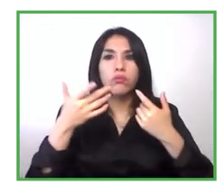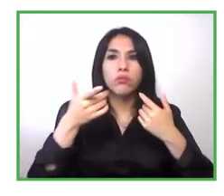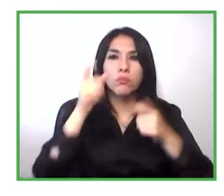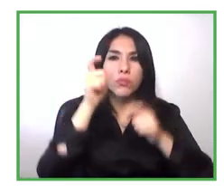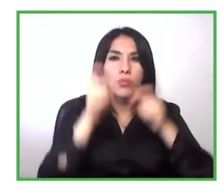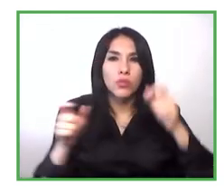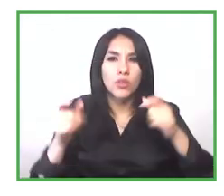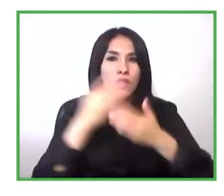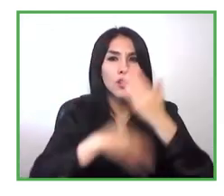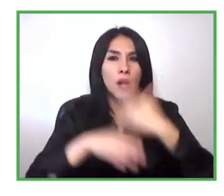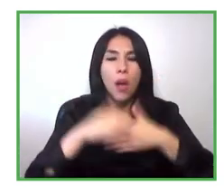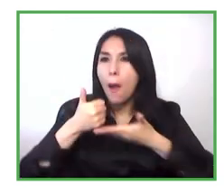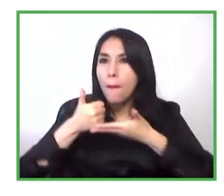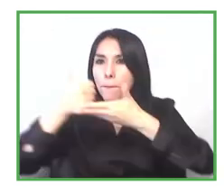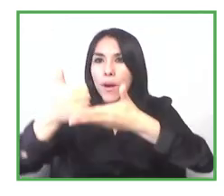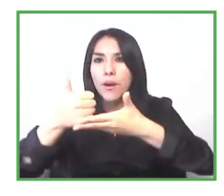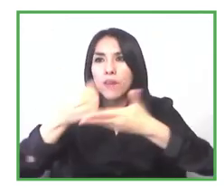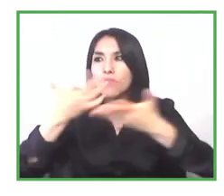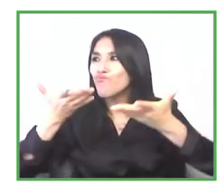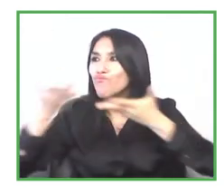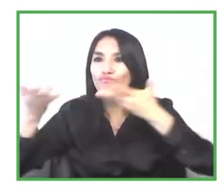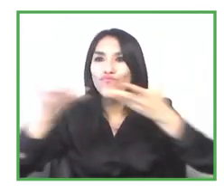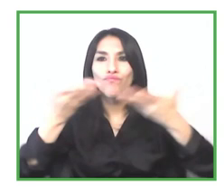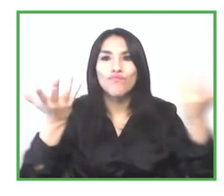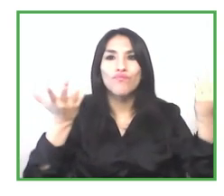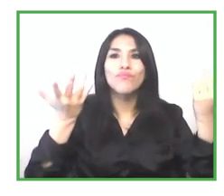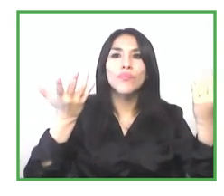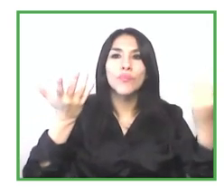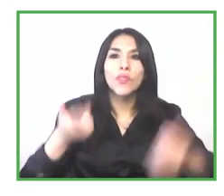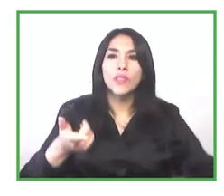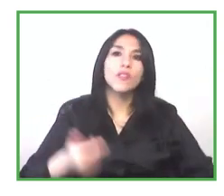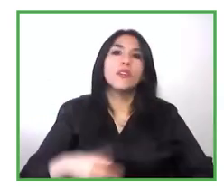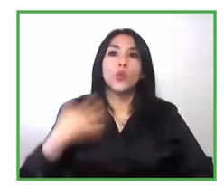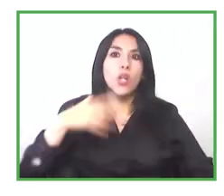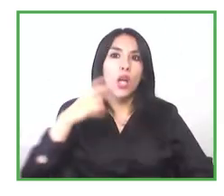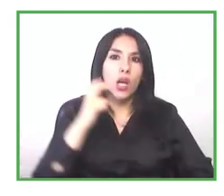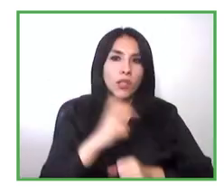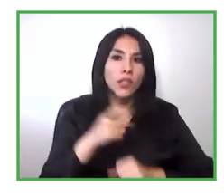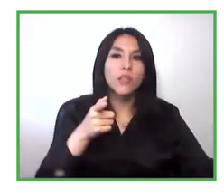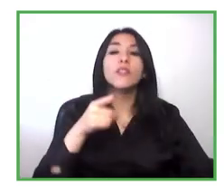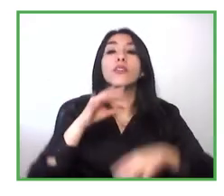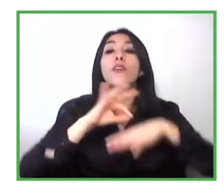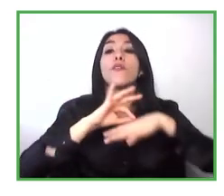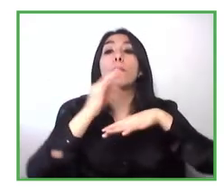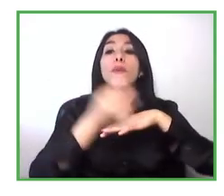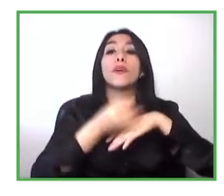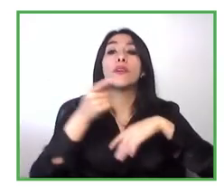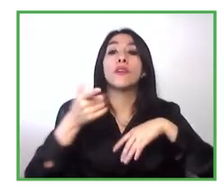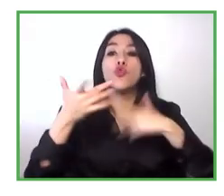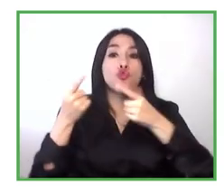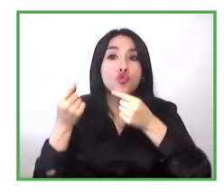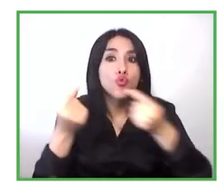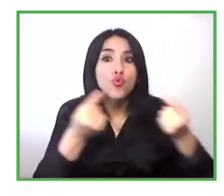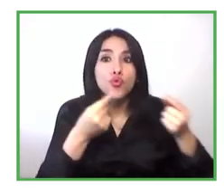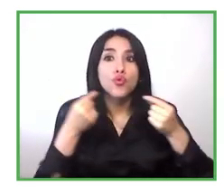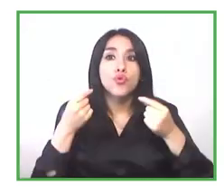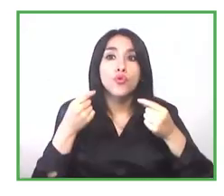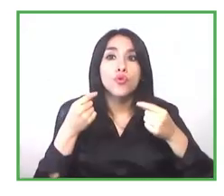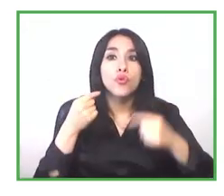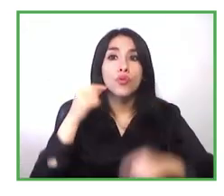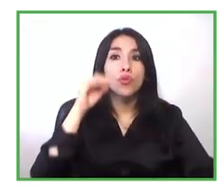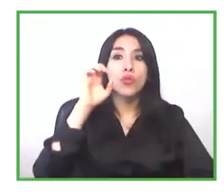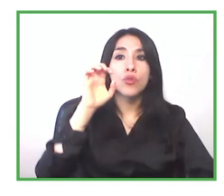challenge how do we assess their penetration into the markets and as a foundation we've created a project which is a collaborative